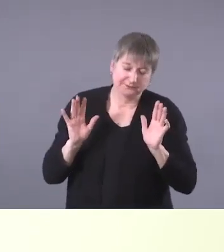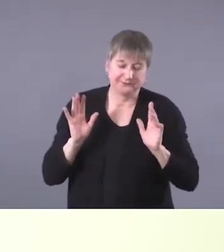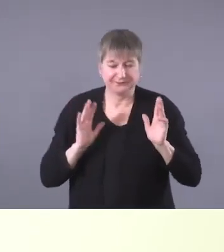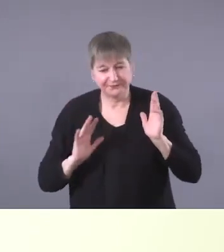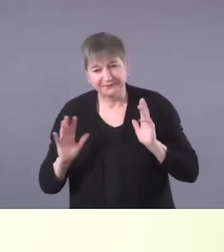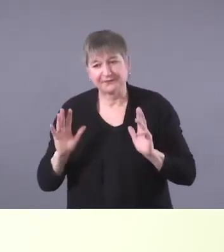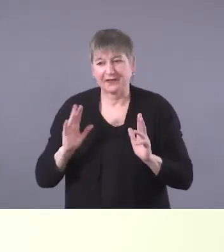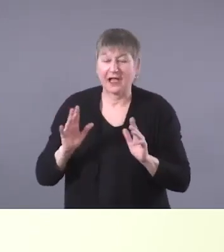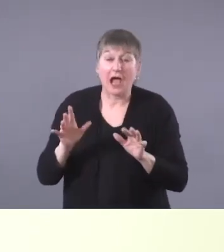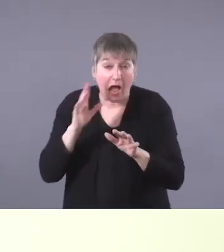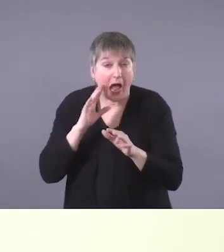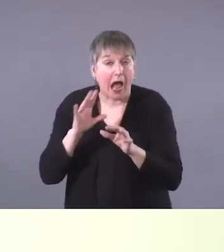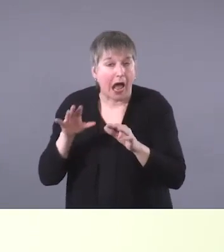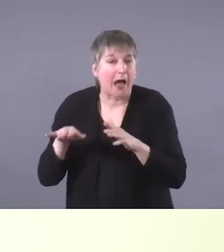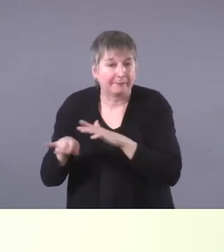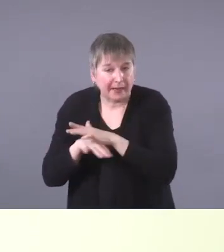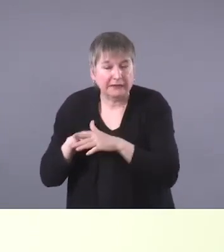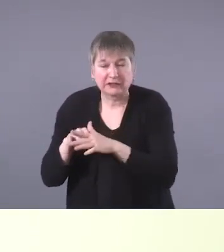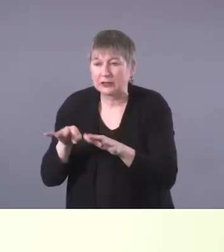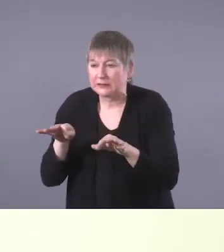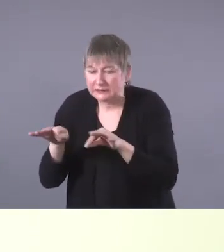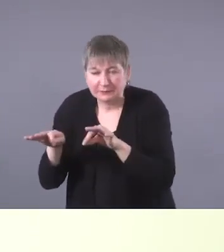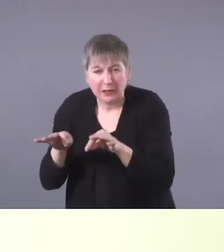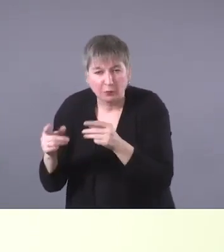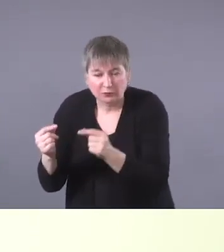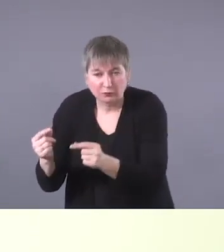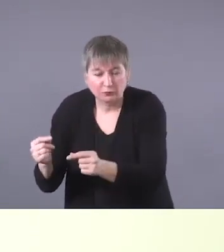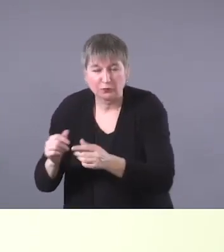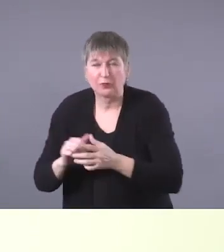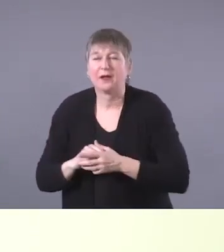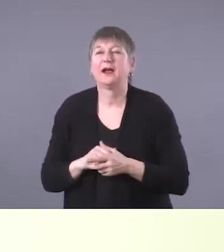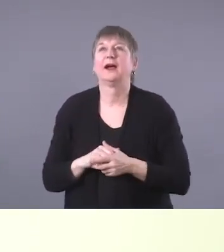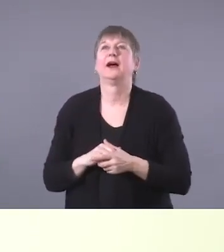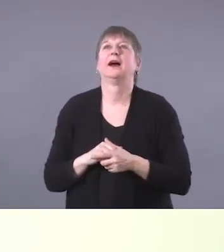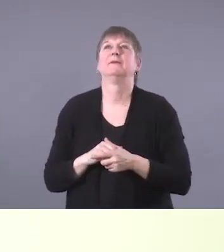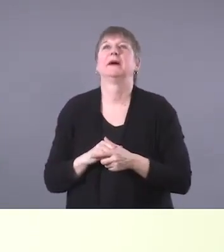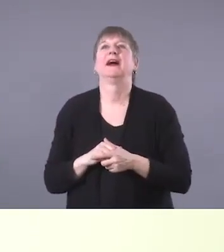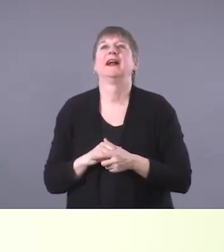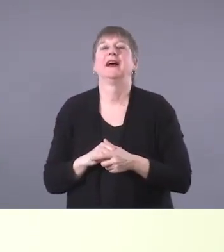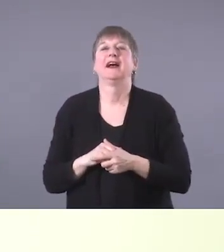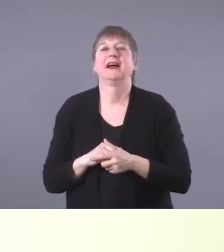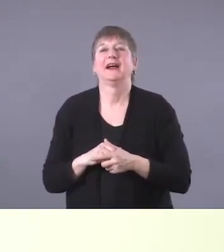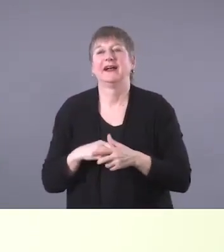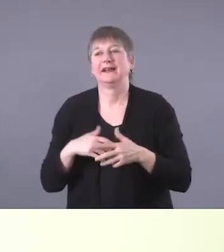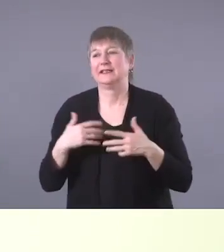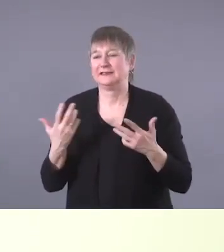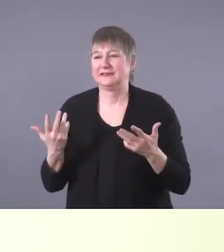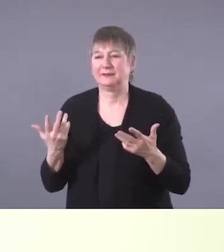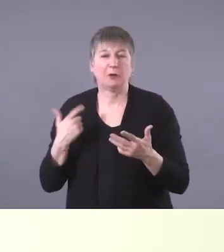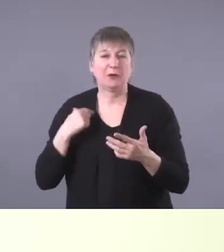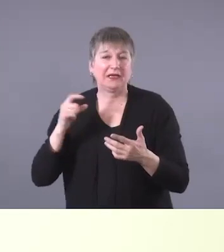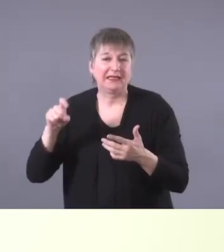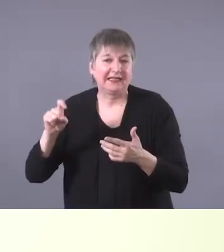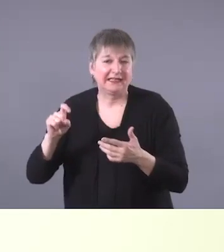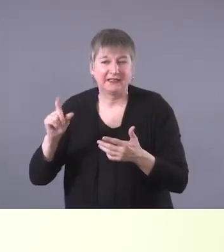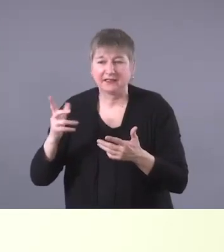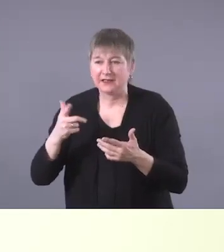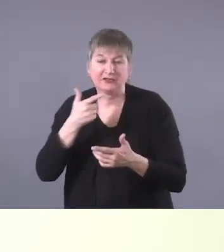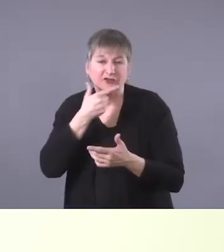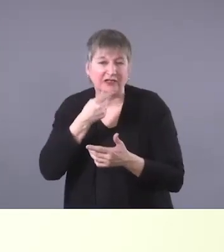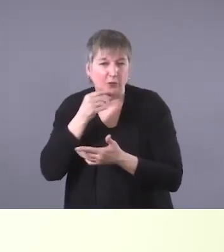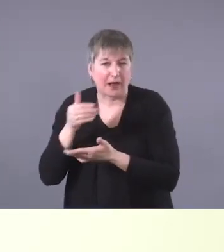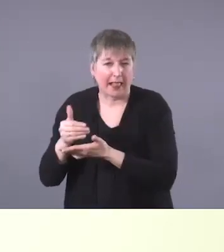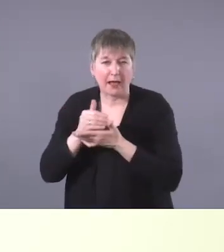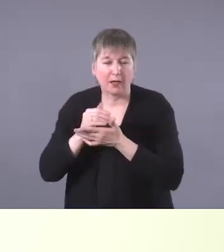the basis, the of what to do, but I, I, you know, we required maybe a custodian or somebody to help put it up. And,